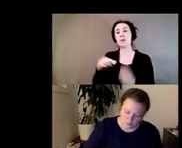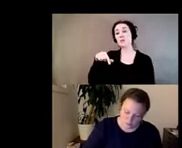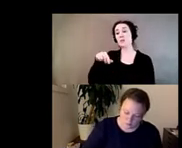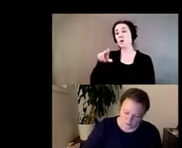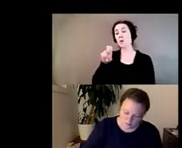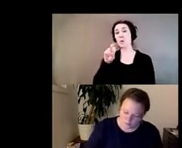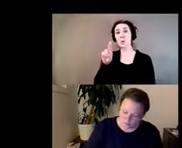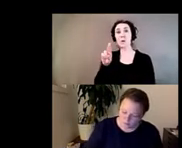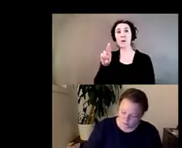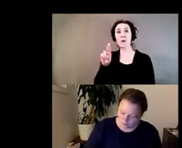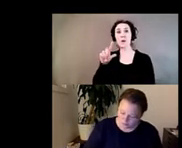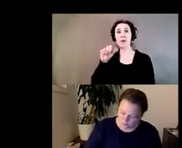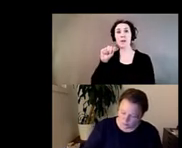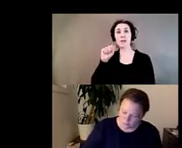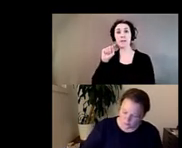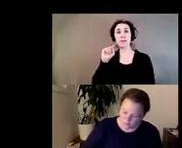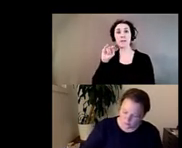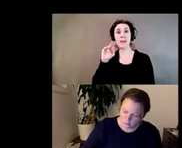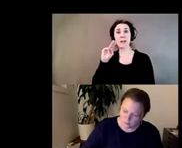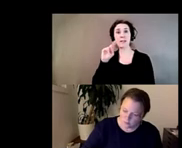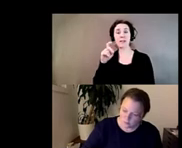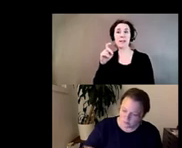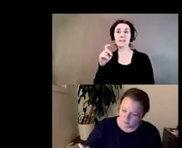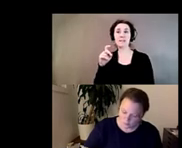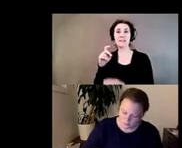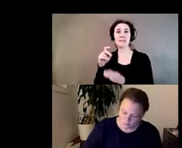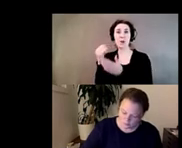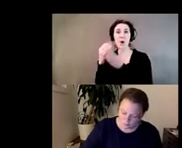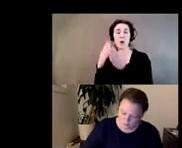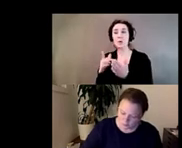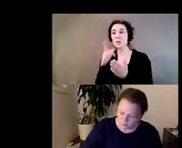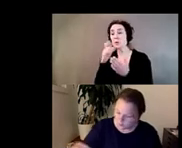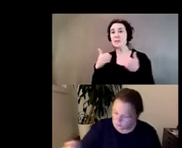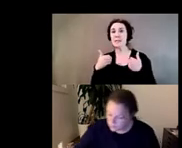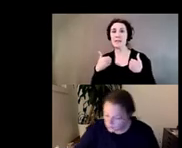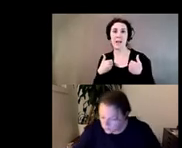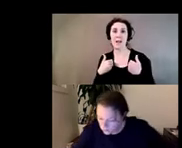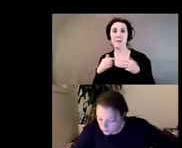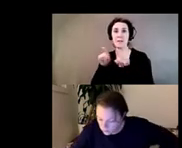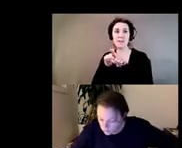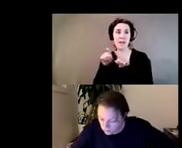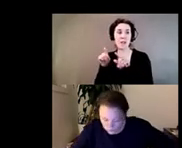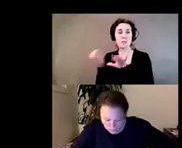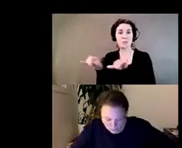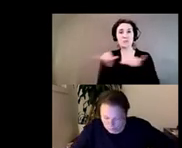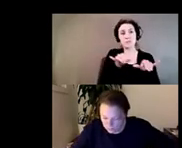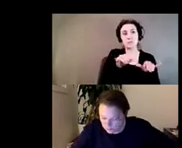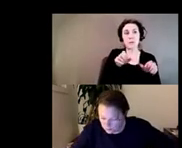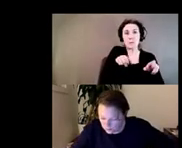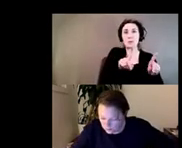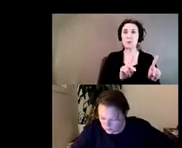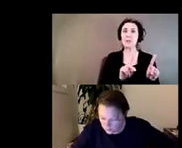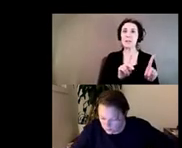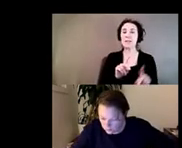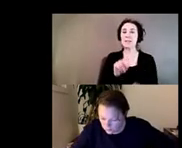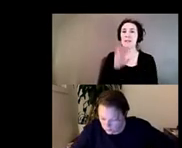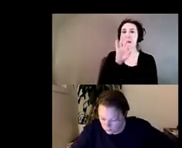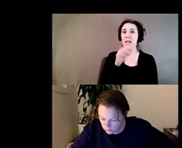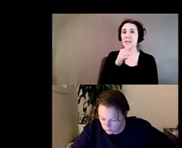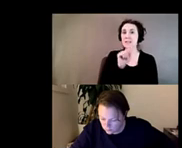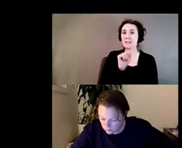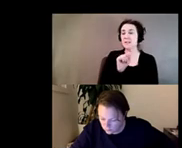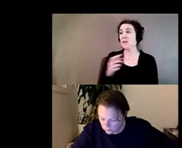that Felix was working who didn't have the same kind of institutional and premature right, are an older generation now many of them didn't stay